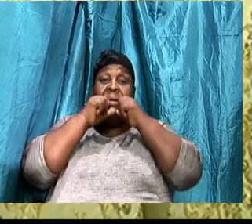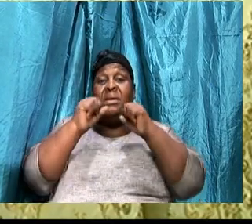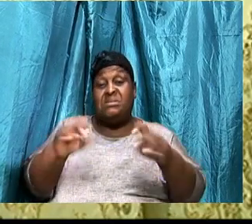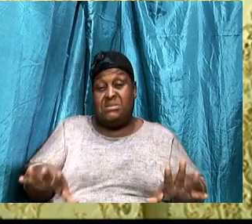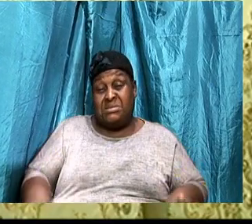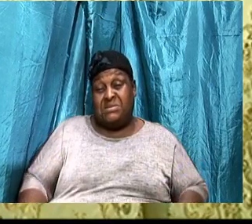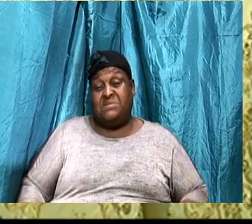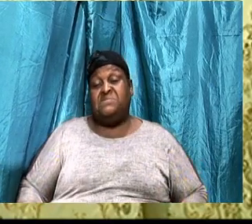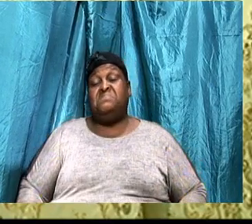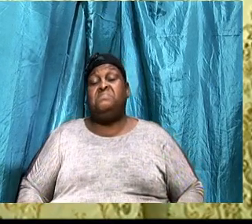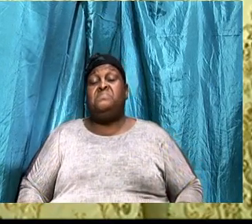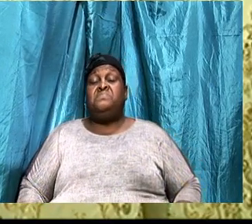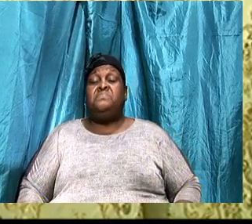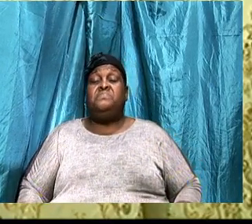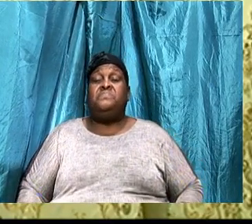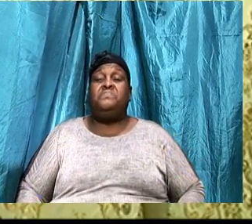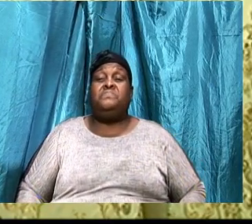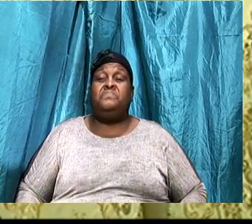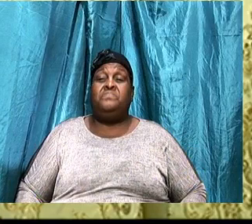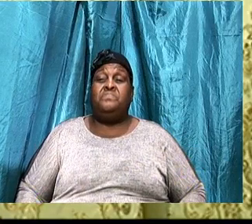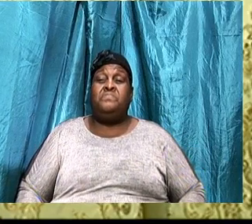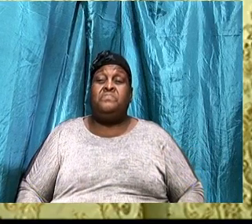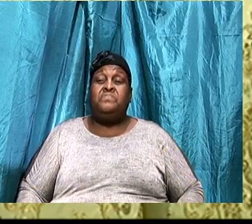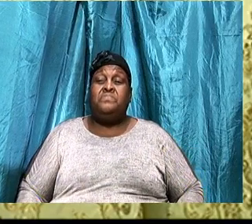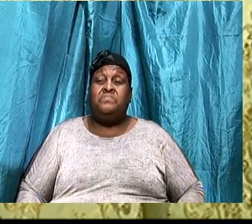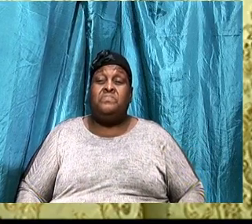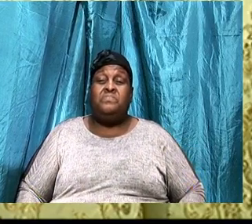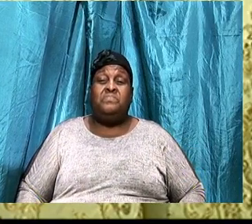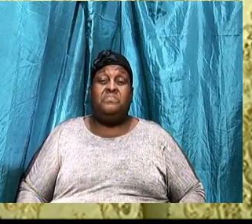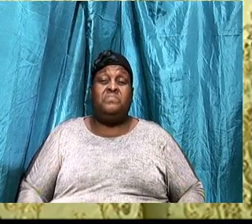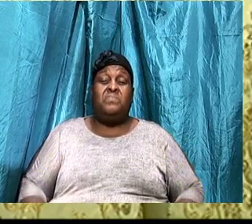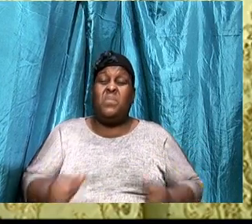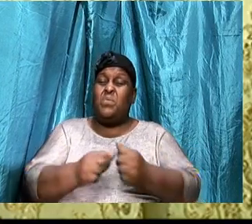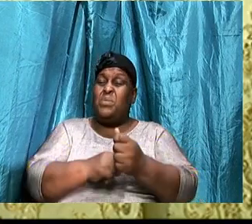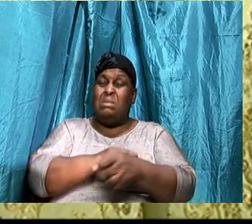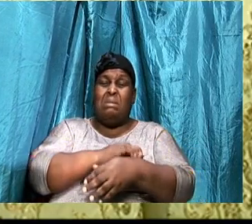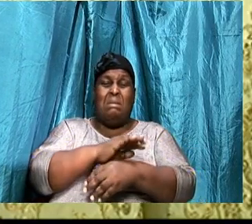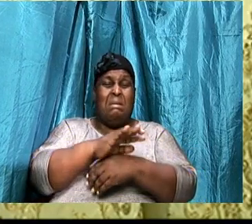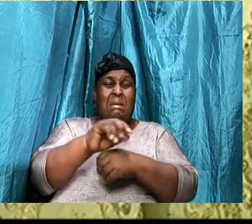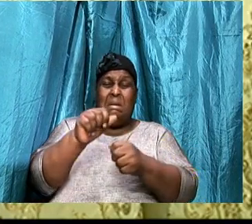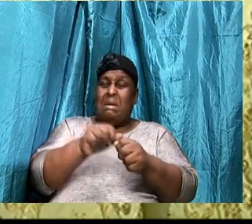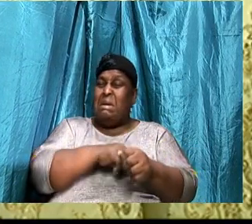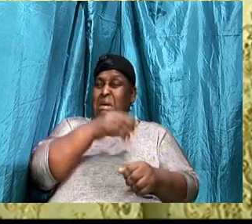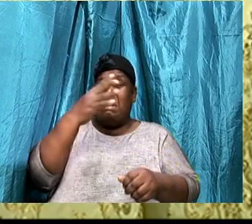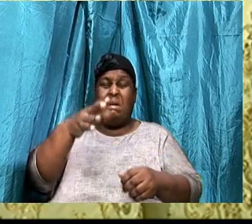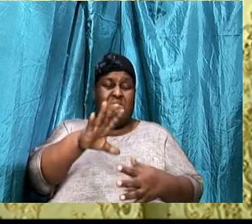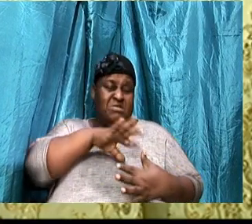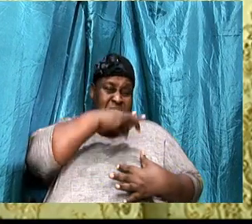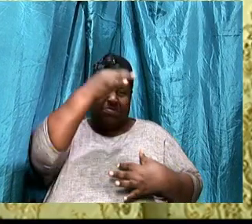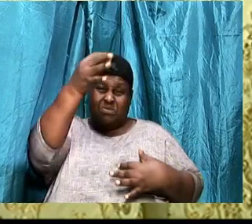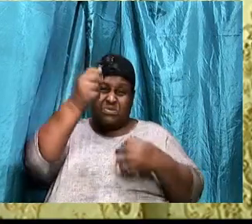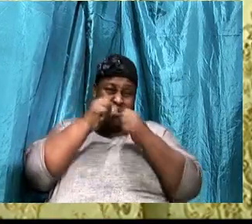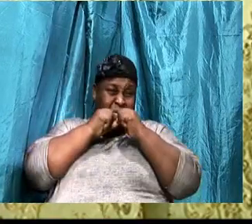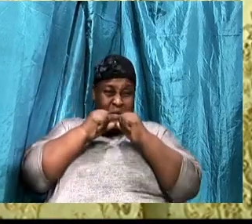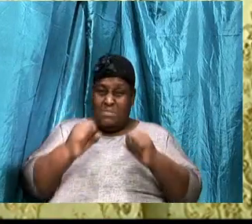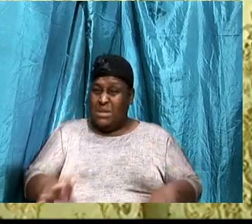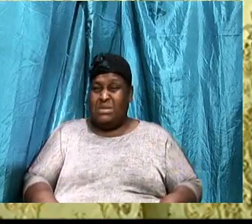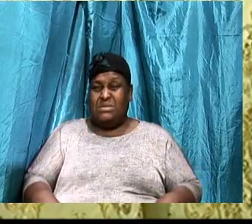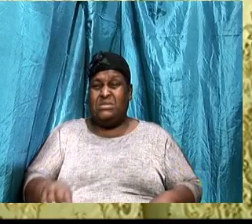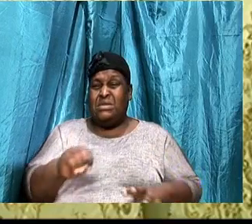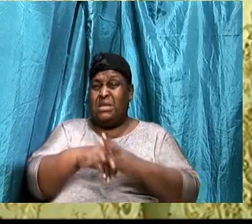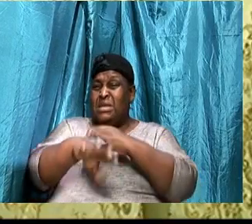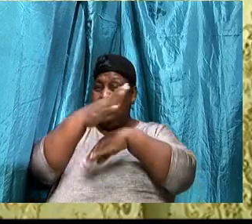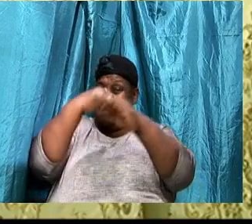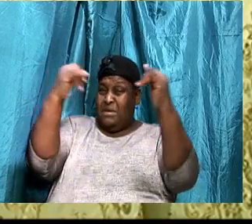Hallelujah to God. With all, Or with every spiritual blessing, In